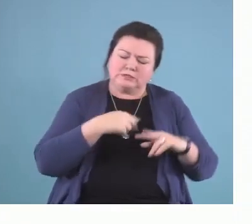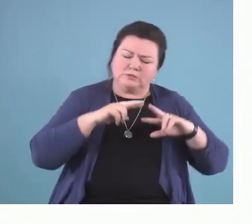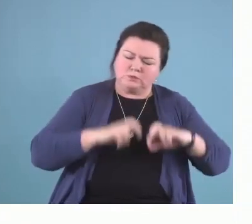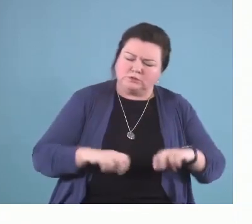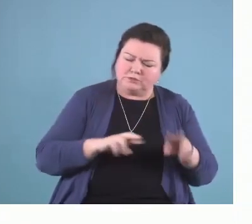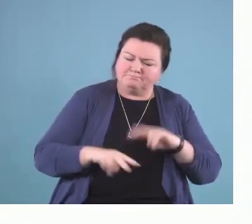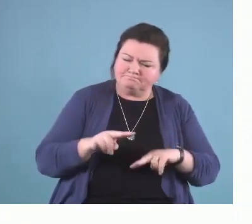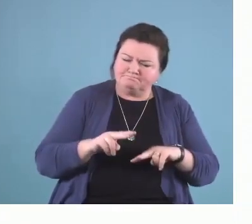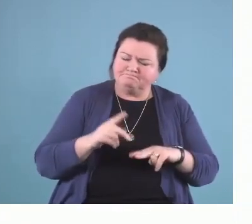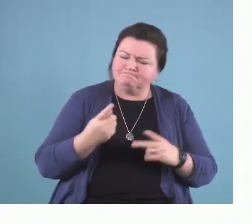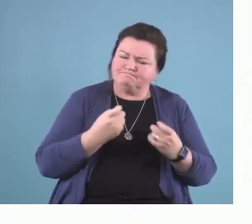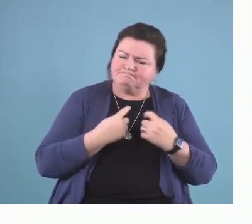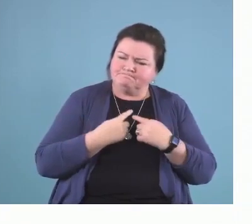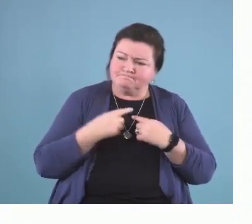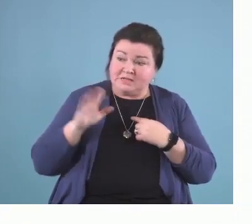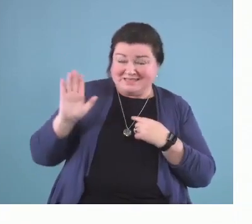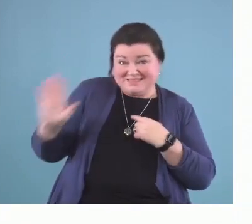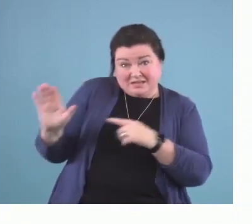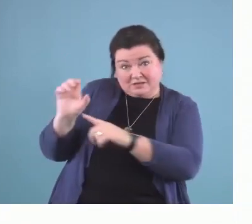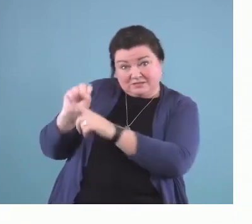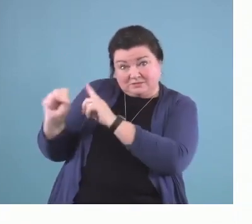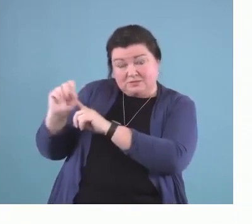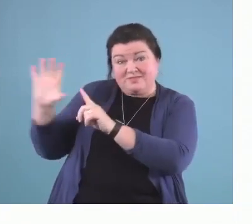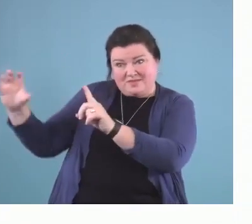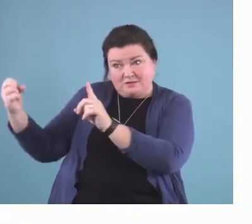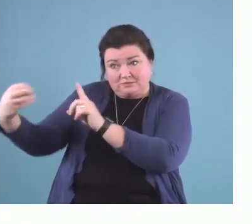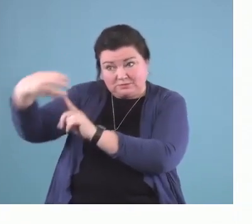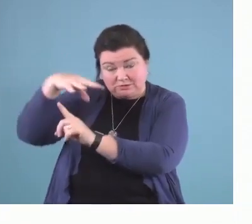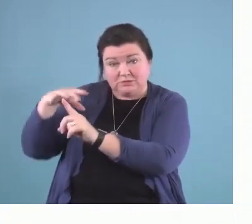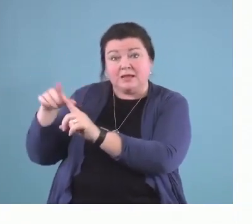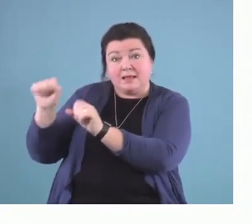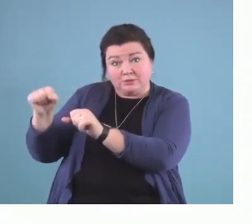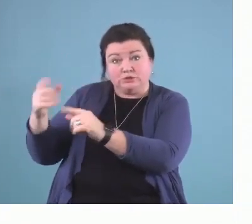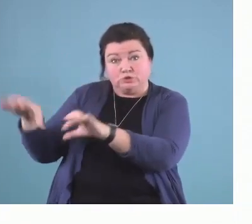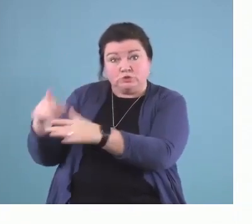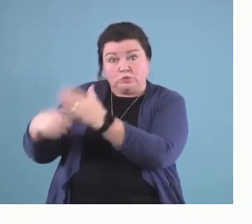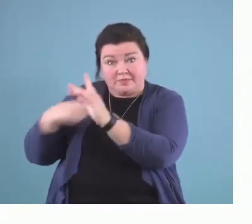actually allow them to do and be what they wish? That's opportunity.